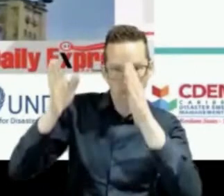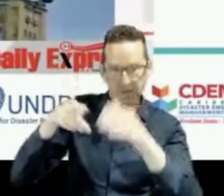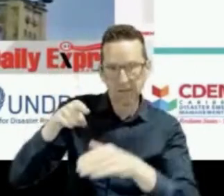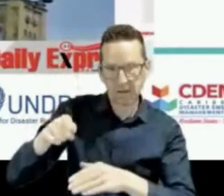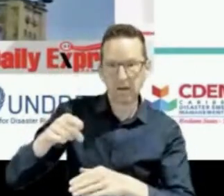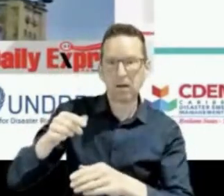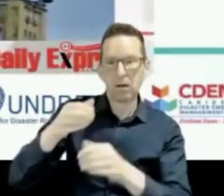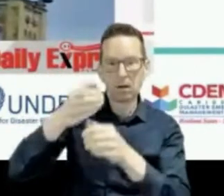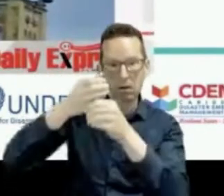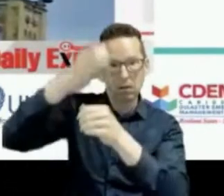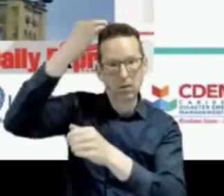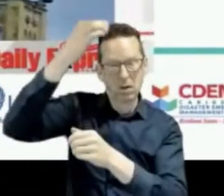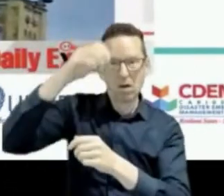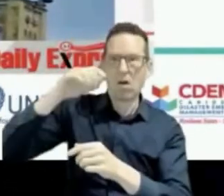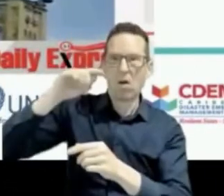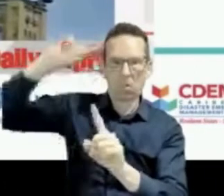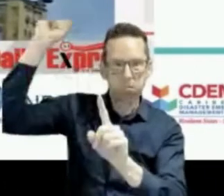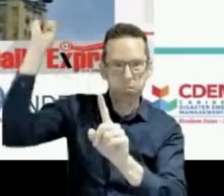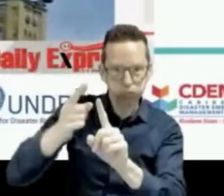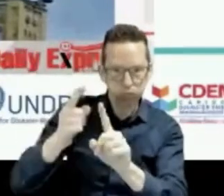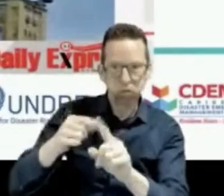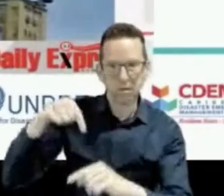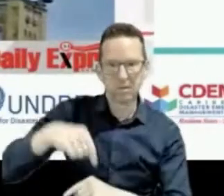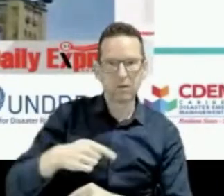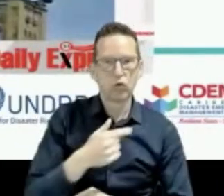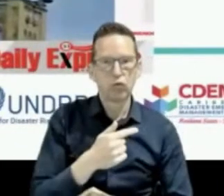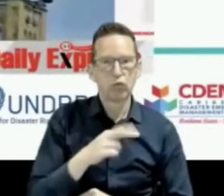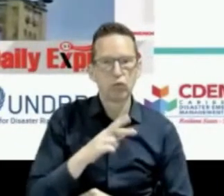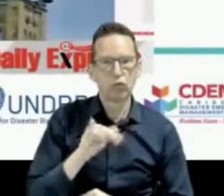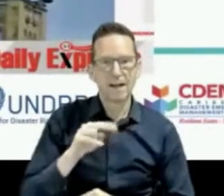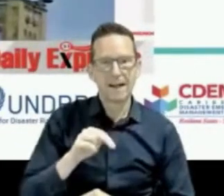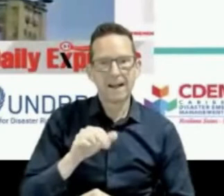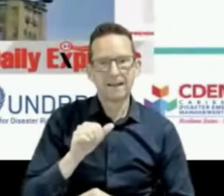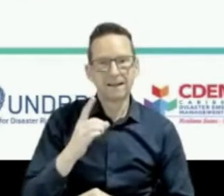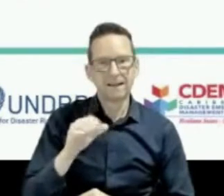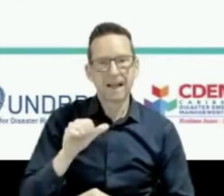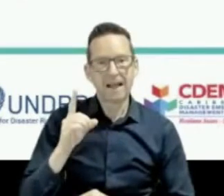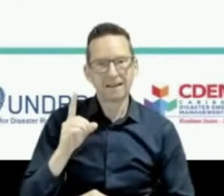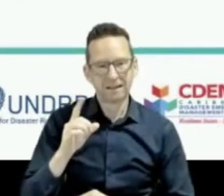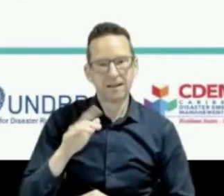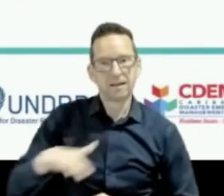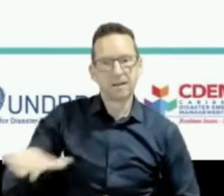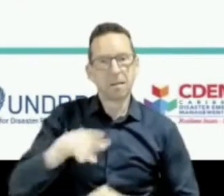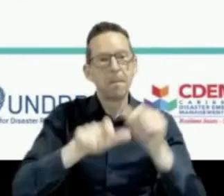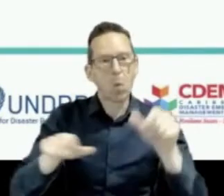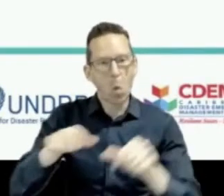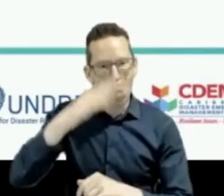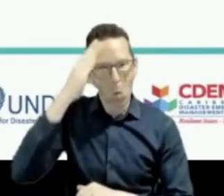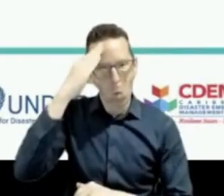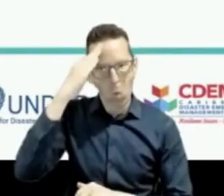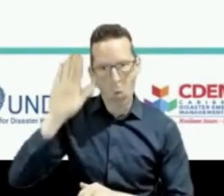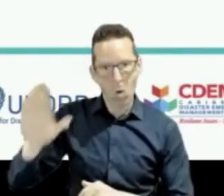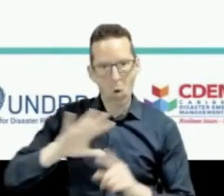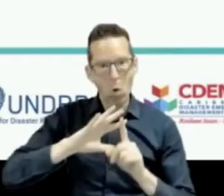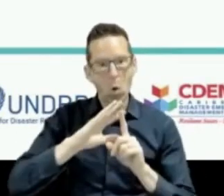And of course, Trinidad being as it is, there were lots of superstitions that ensued. So we ended